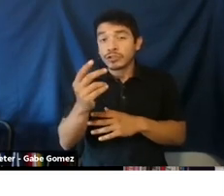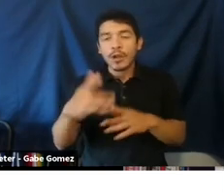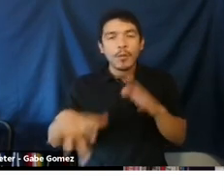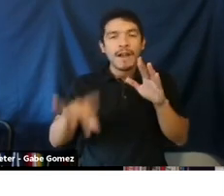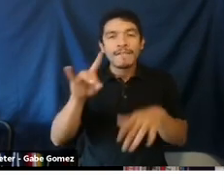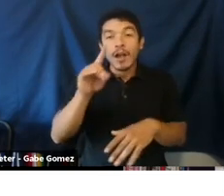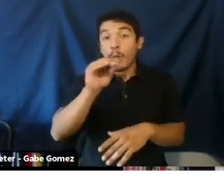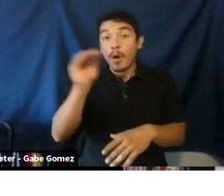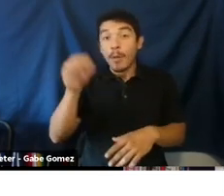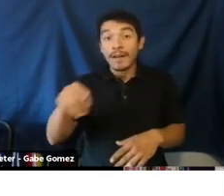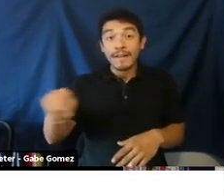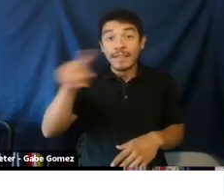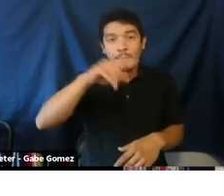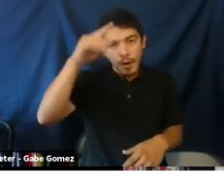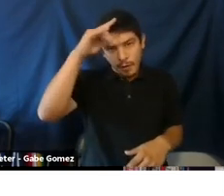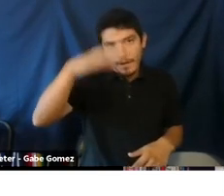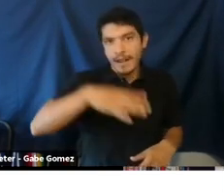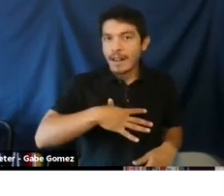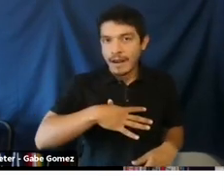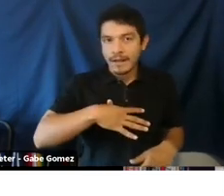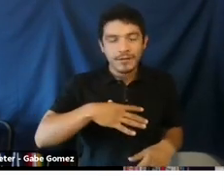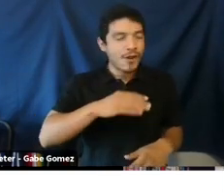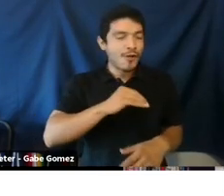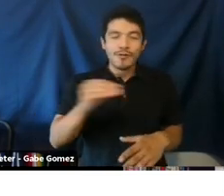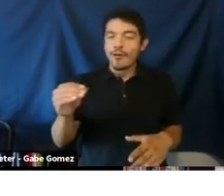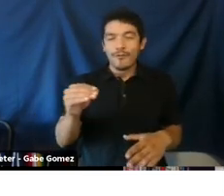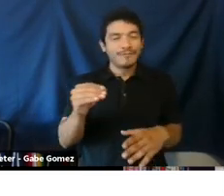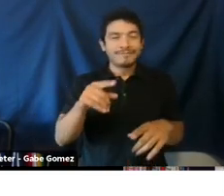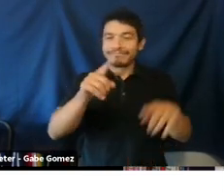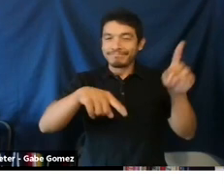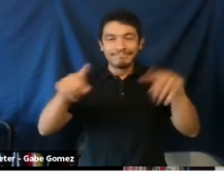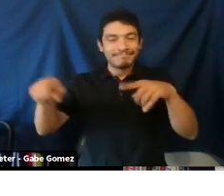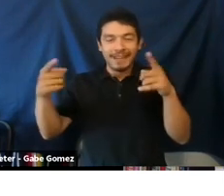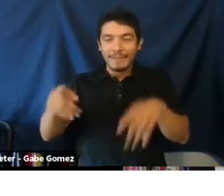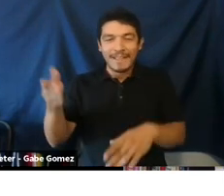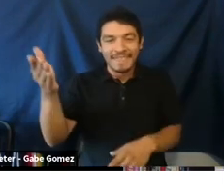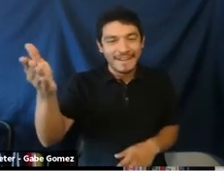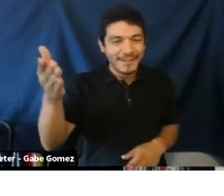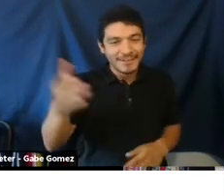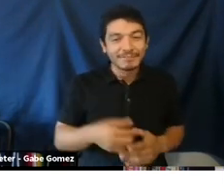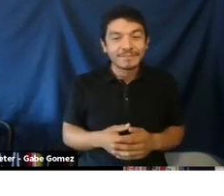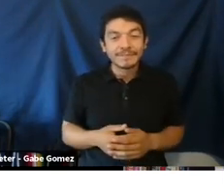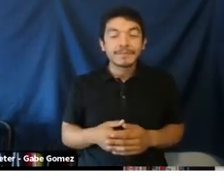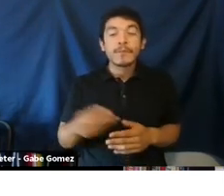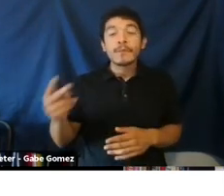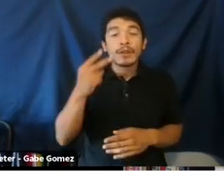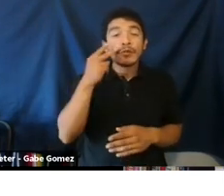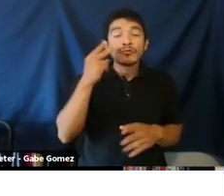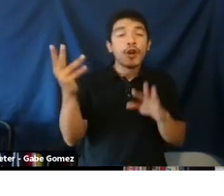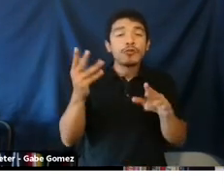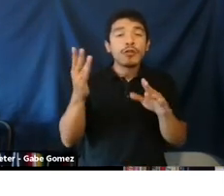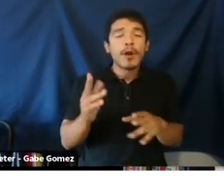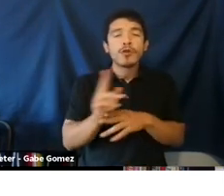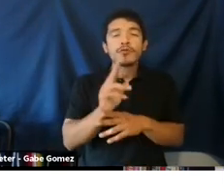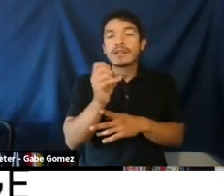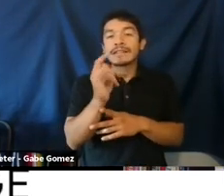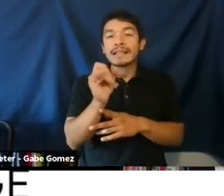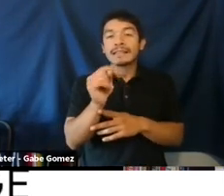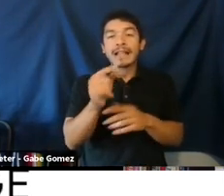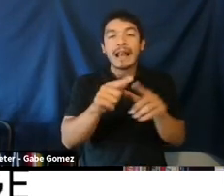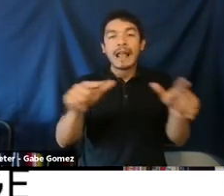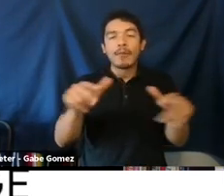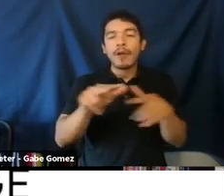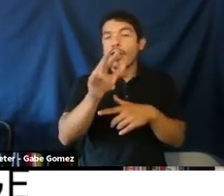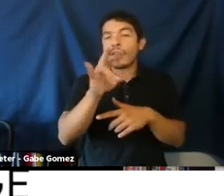top 20 streamers on Twitch, where we found that 100% of them are men, so not a lot of diversity happening there.